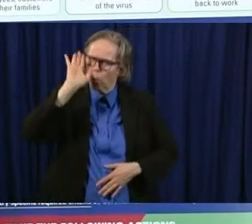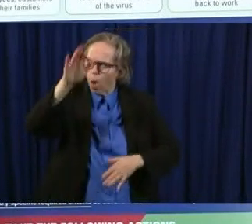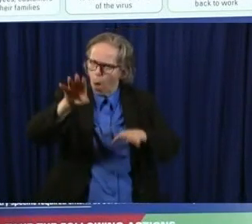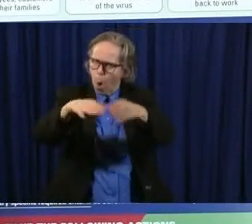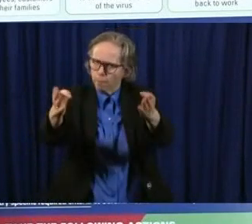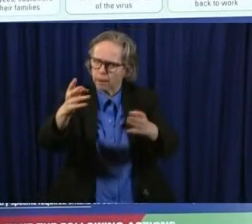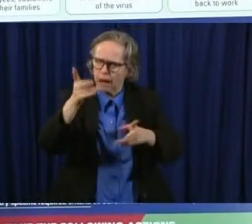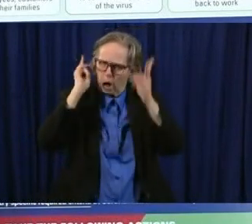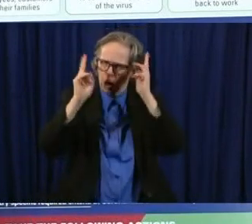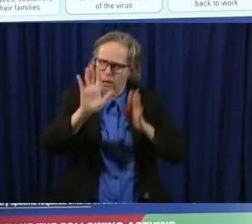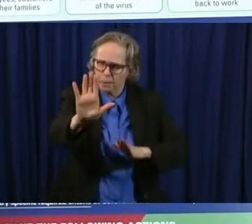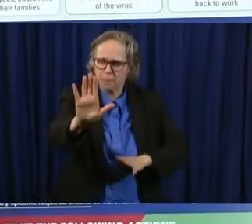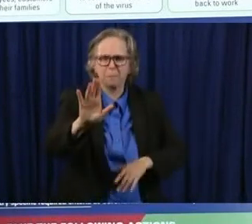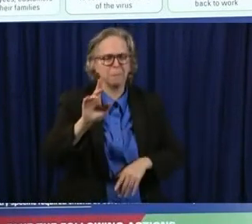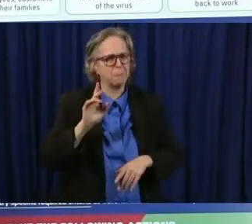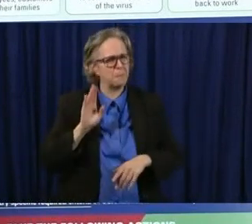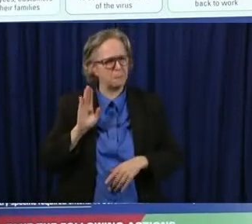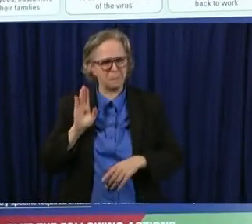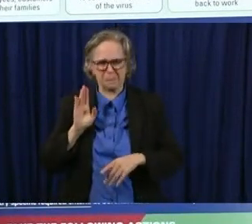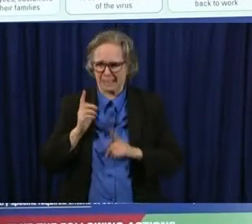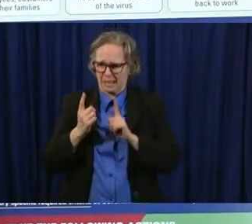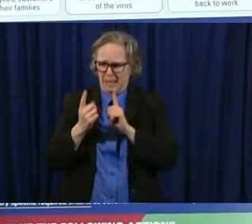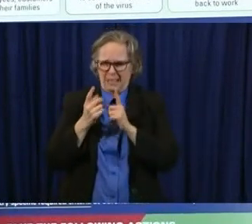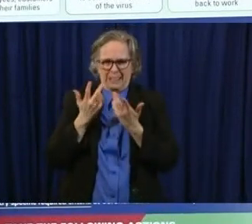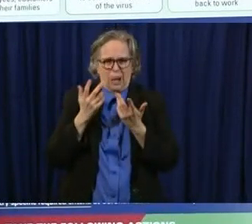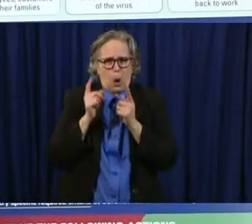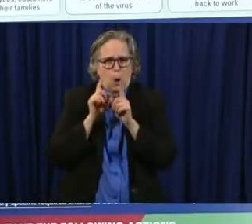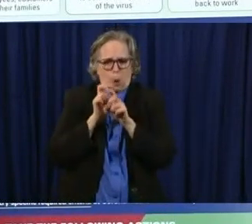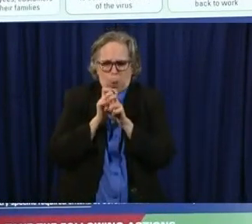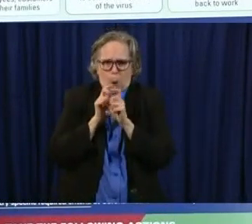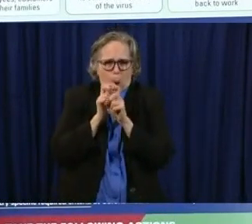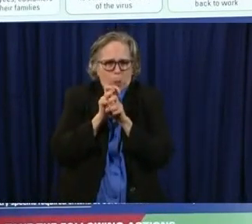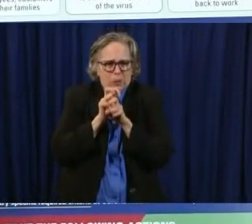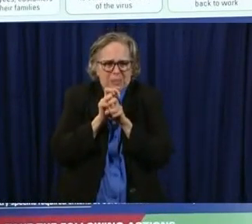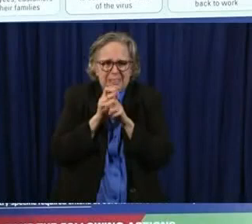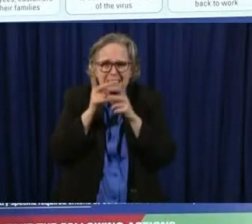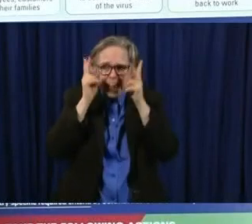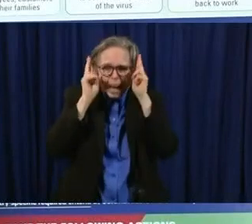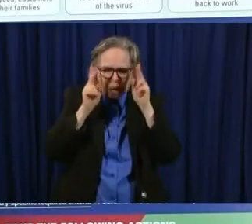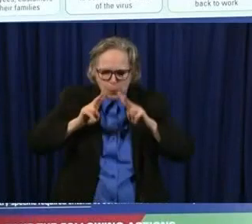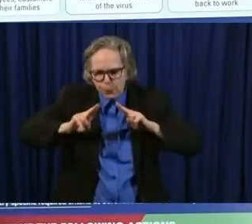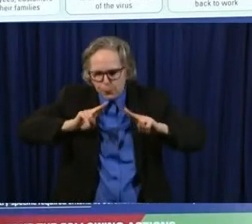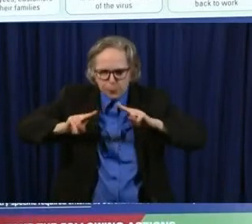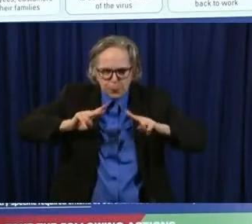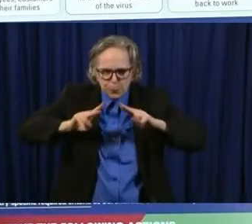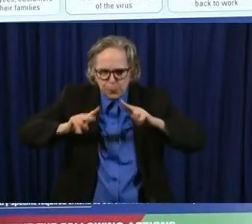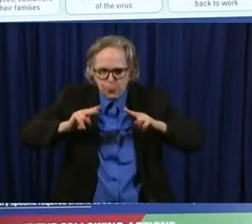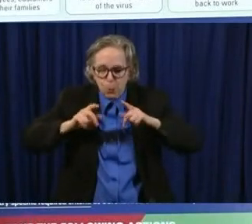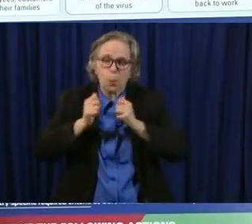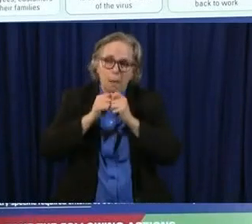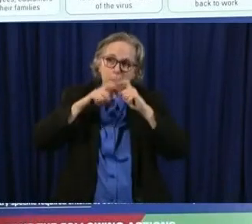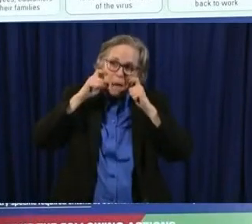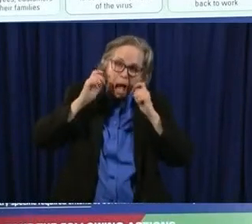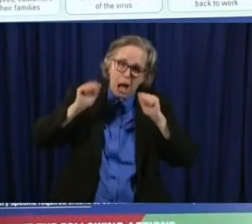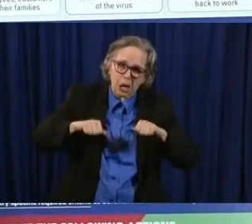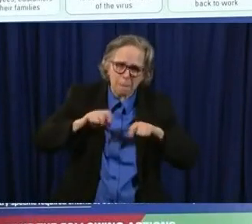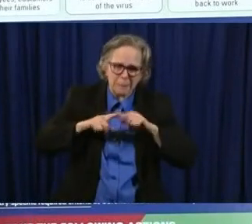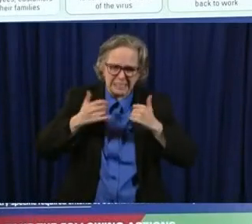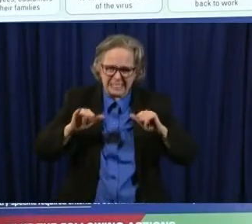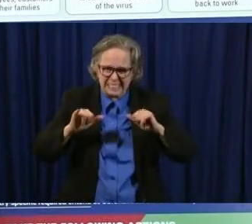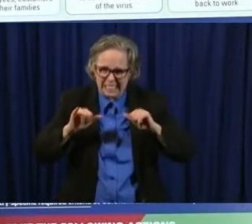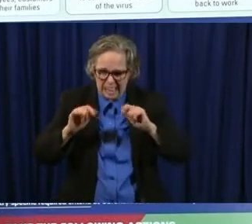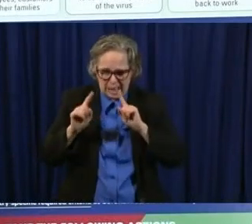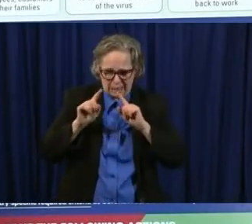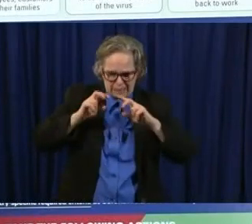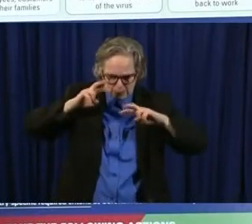again you're talking about very very close contact with with two people here they have a mask in both that mass it's still fairly it's still very close